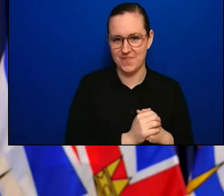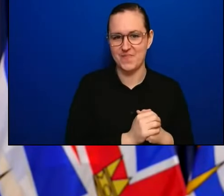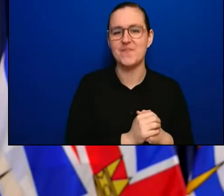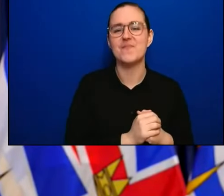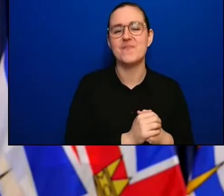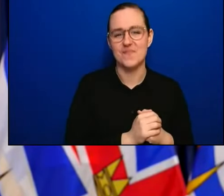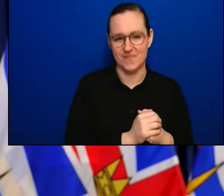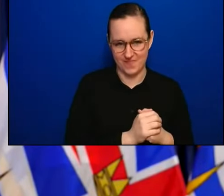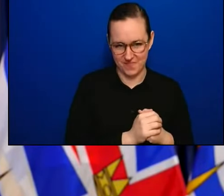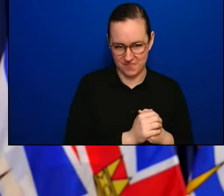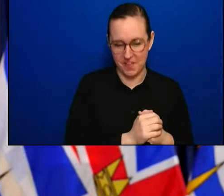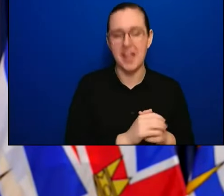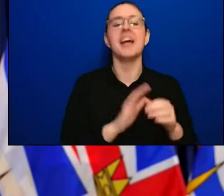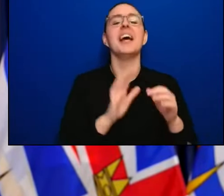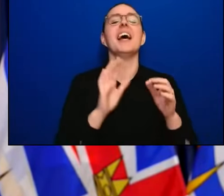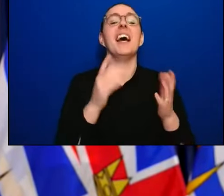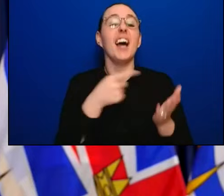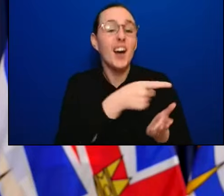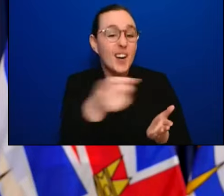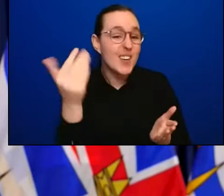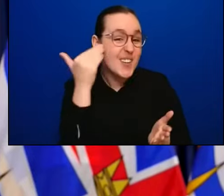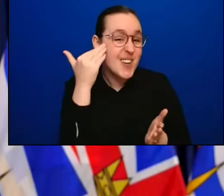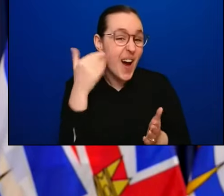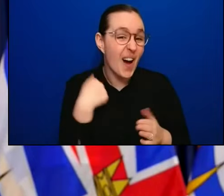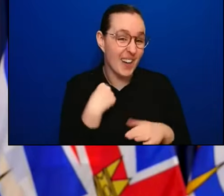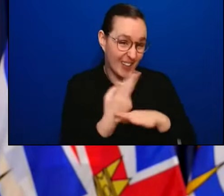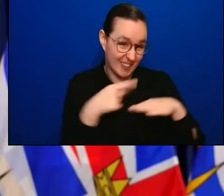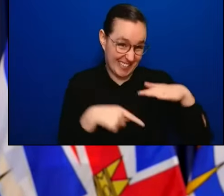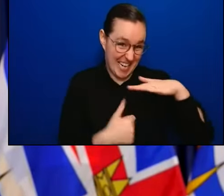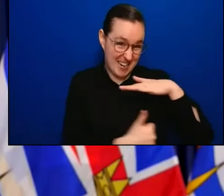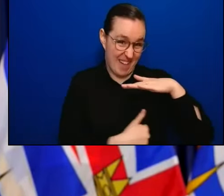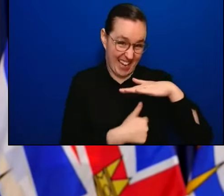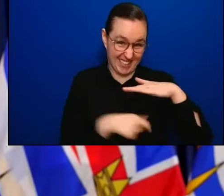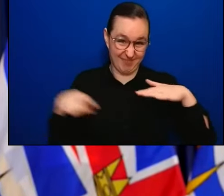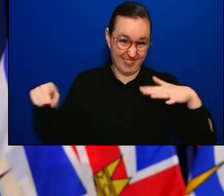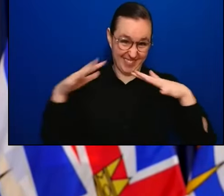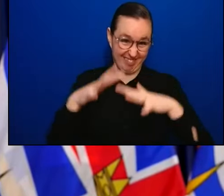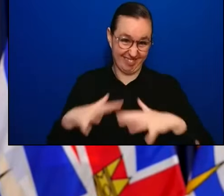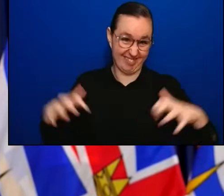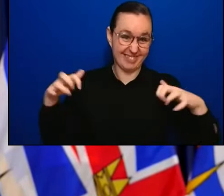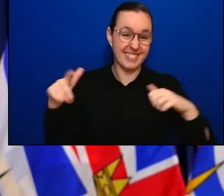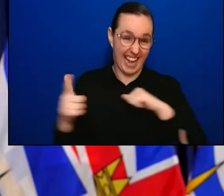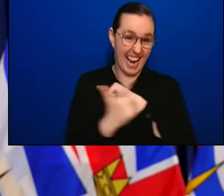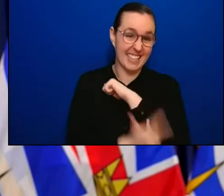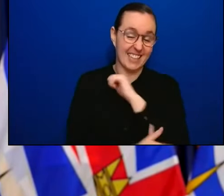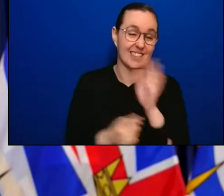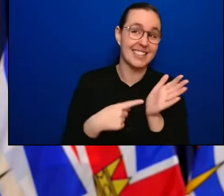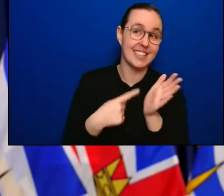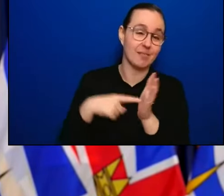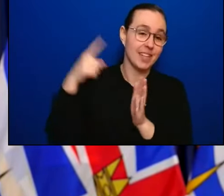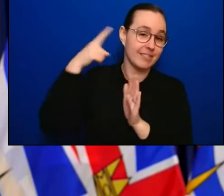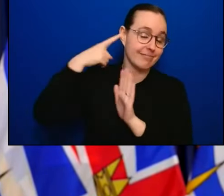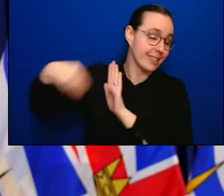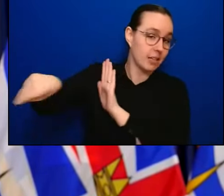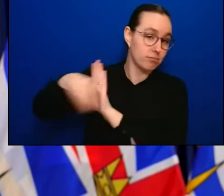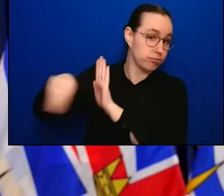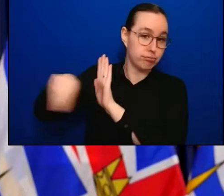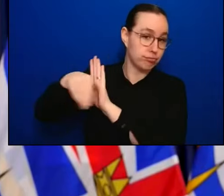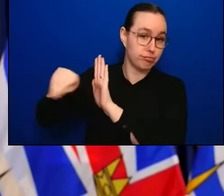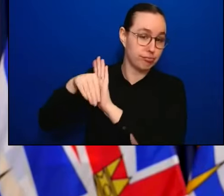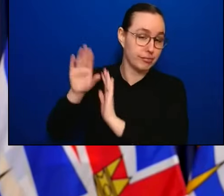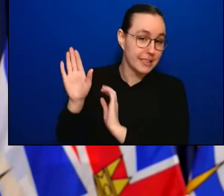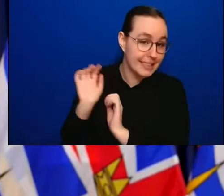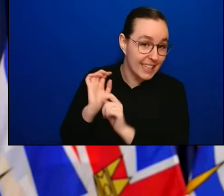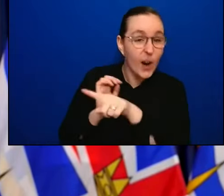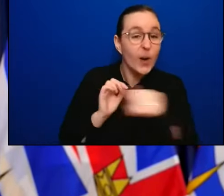As people will know, we are in the basement of the legislature. are occasionally interrupted by bells which is for people who work here. I think